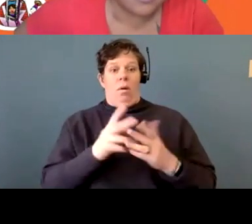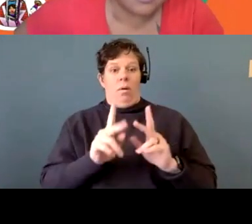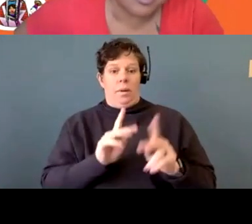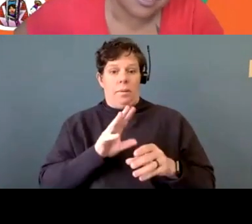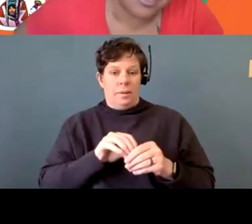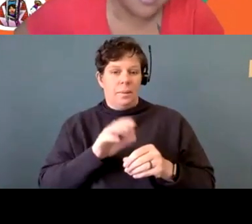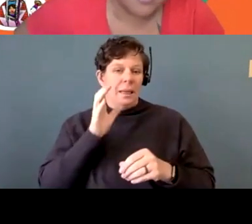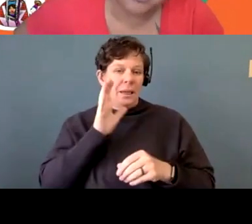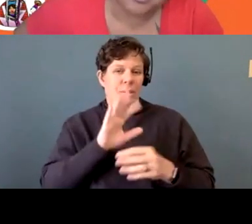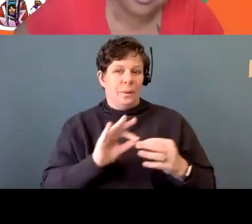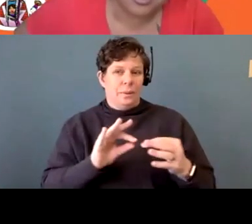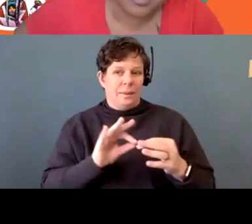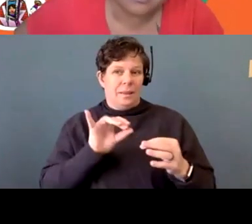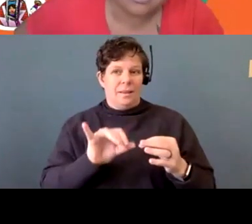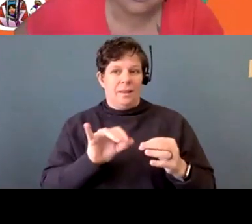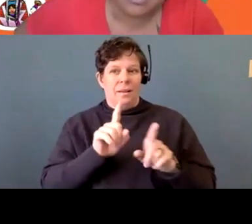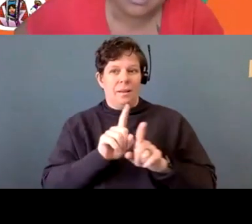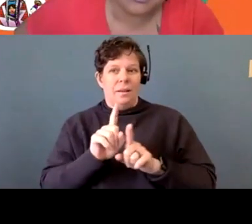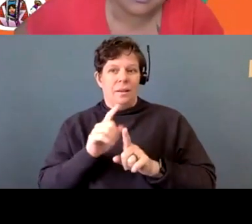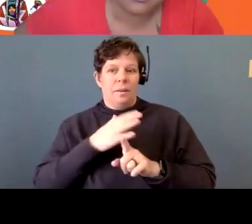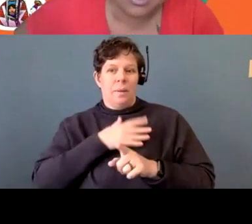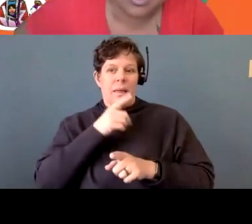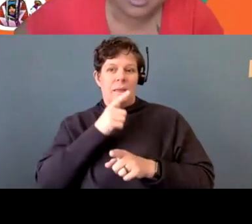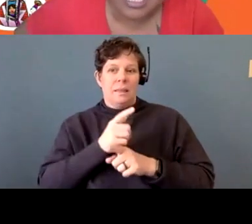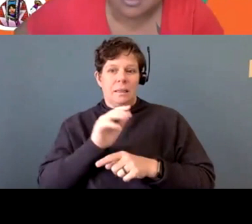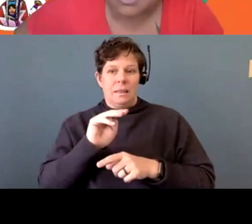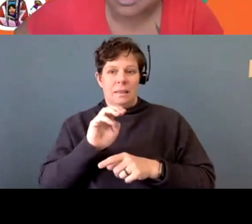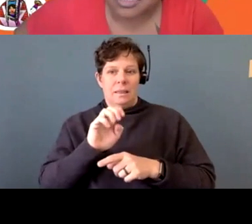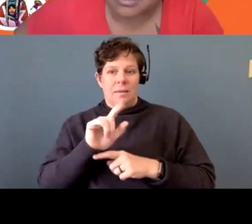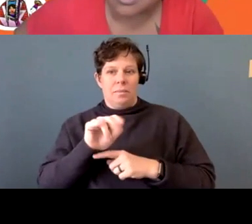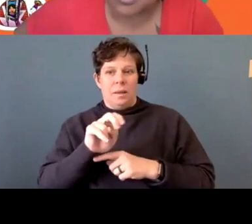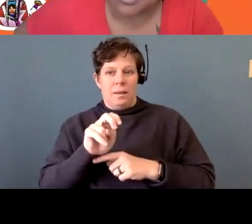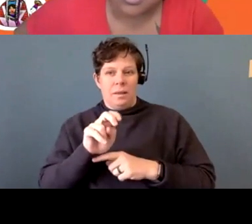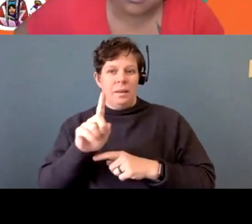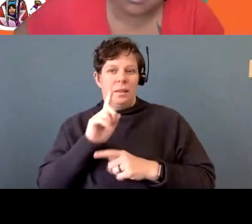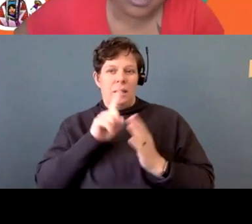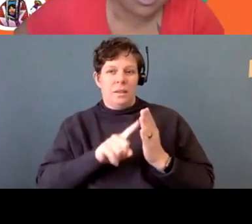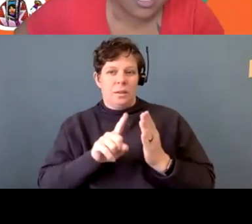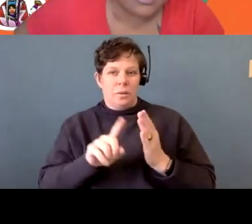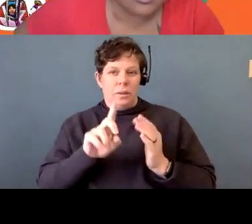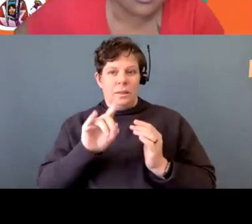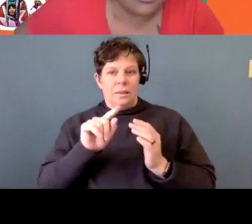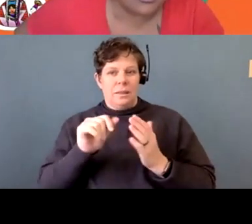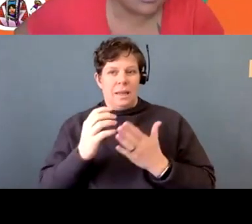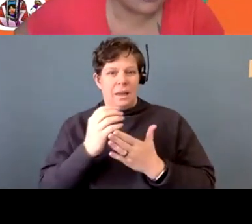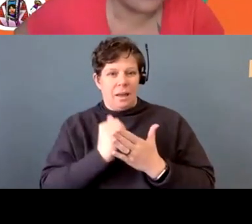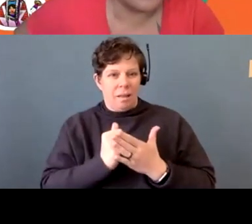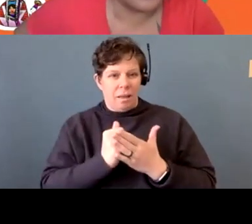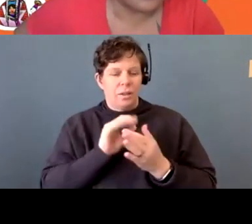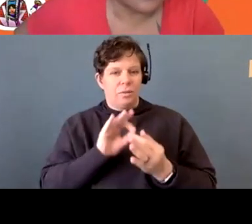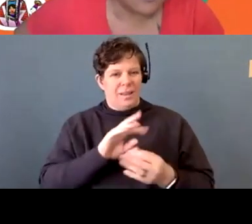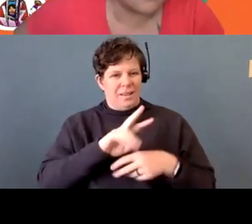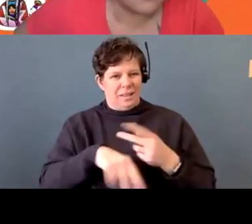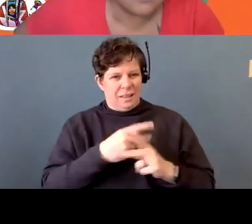say that, especially, and also so does my sister, Melanie, who does the research and data collection in this work, like trying to, um,